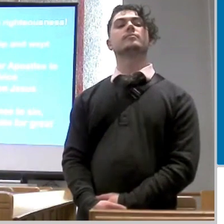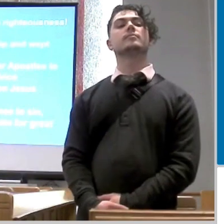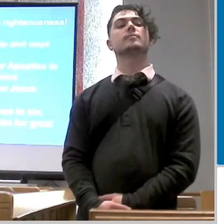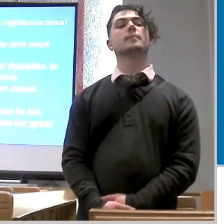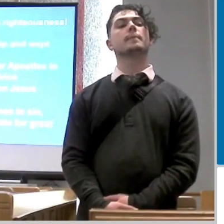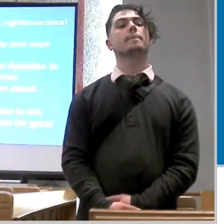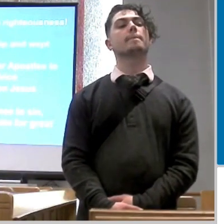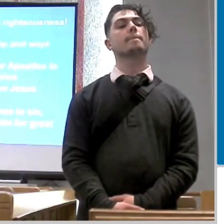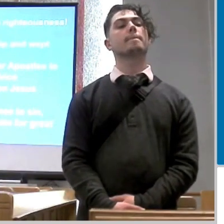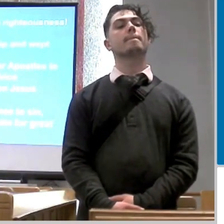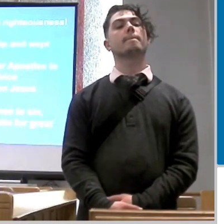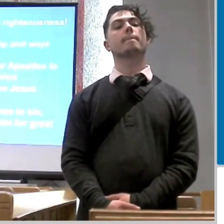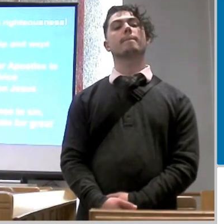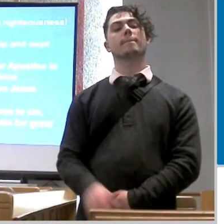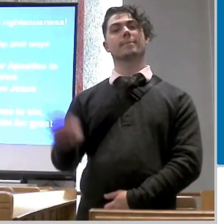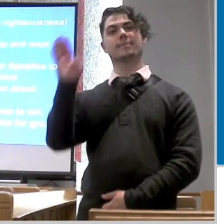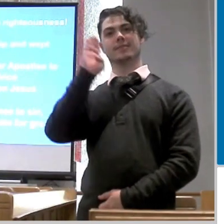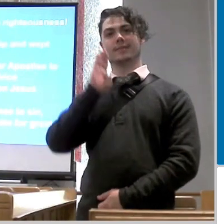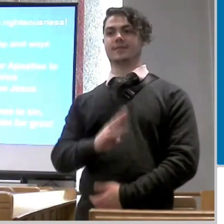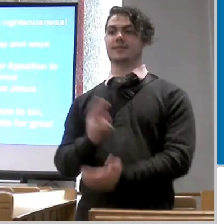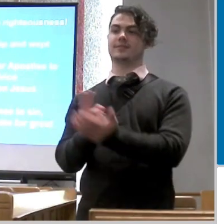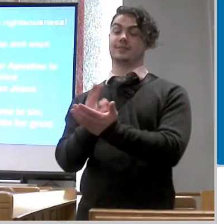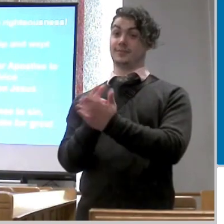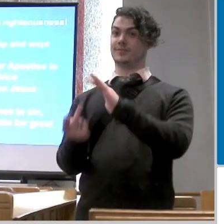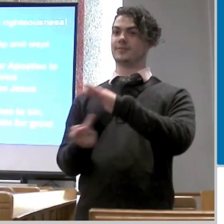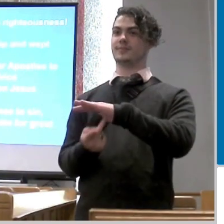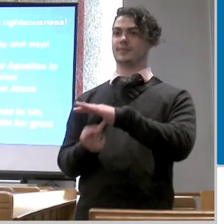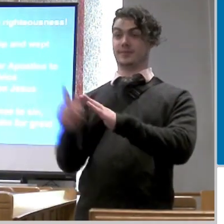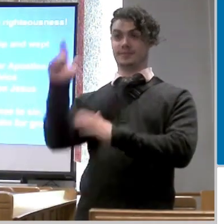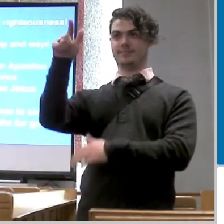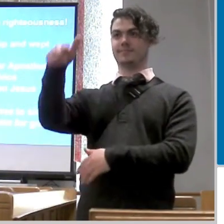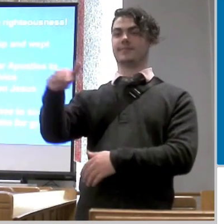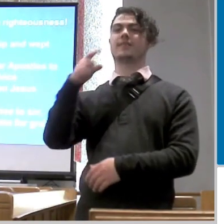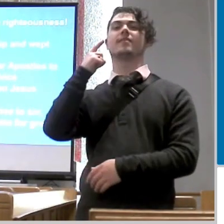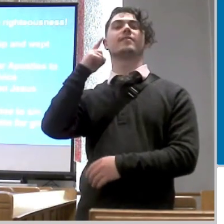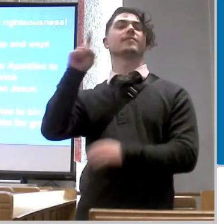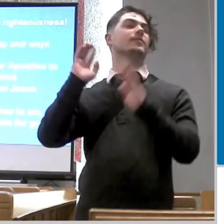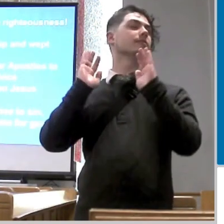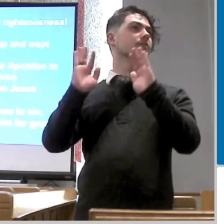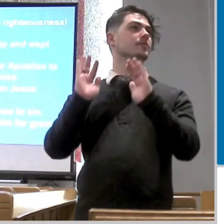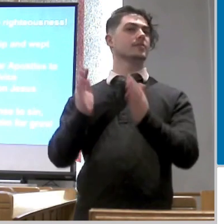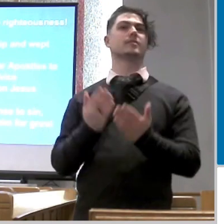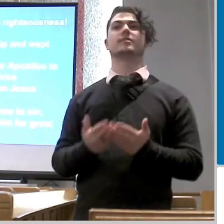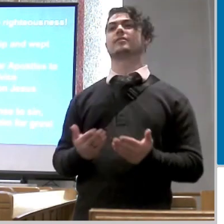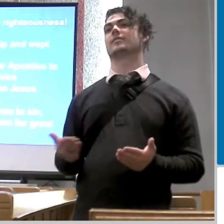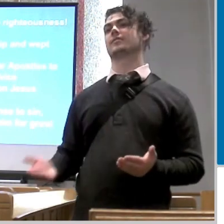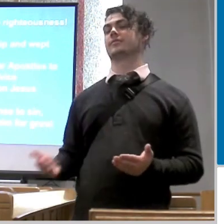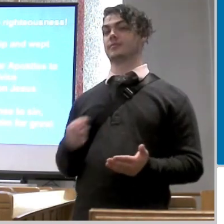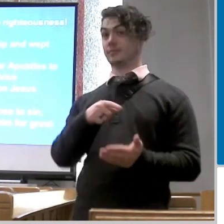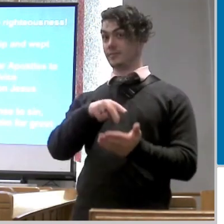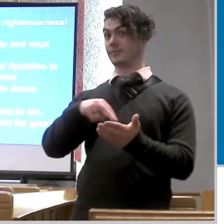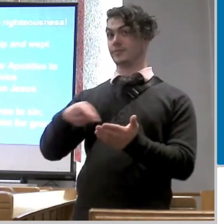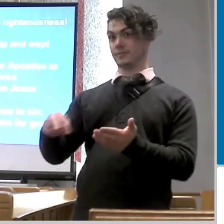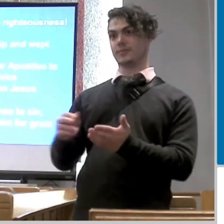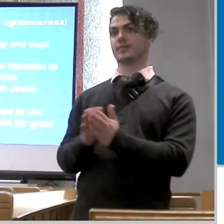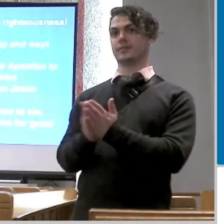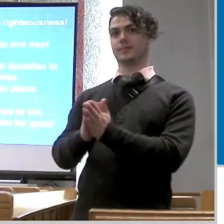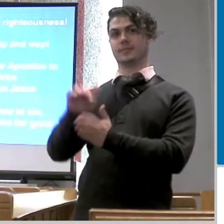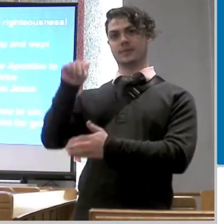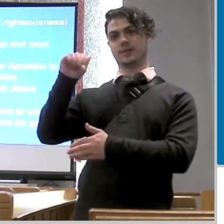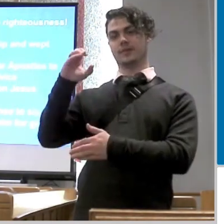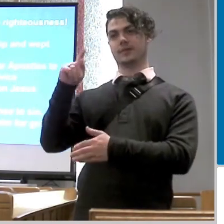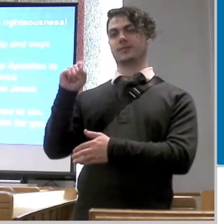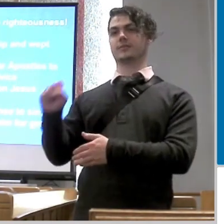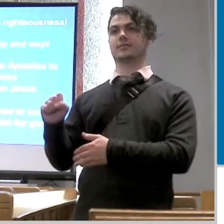response to sin god was able to use him for great things right we know that when we read the book of acts who's there peter